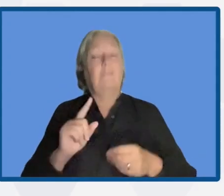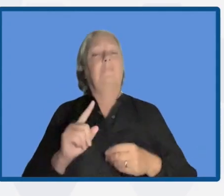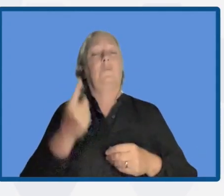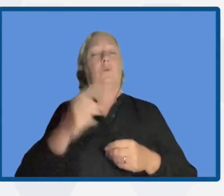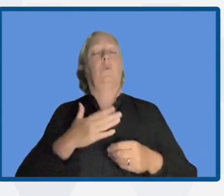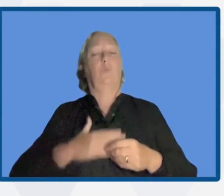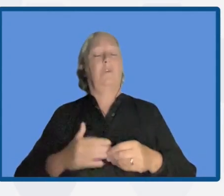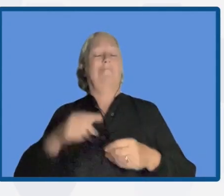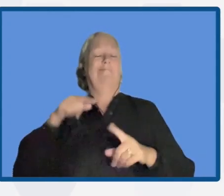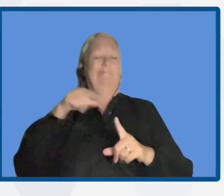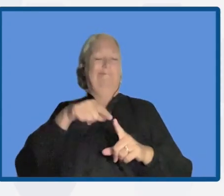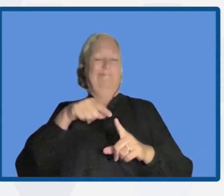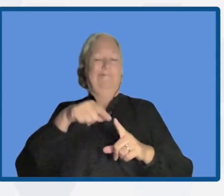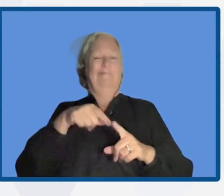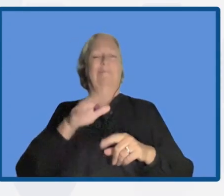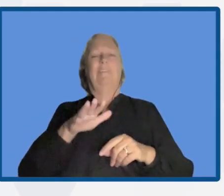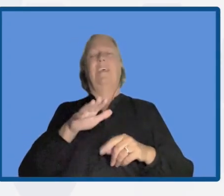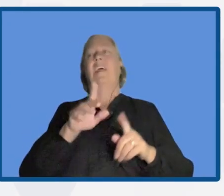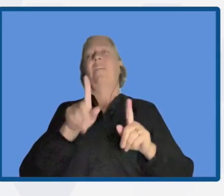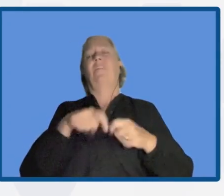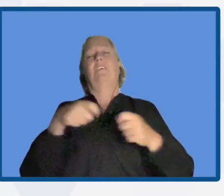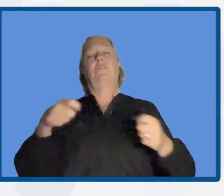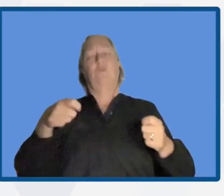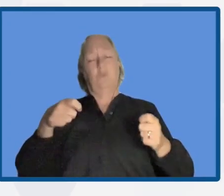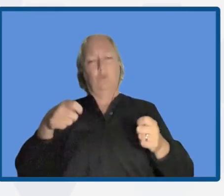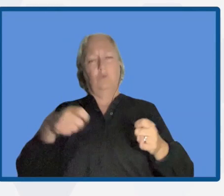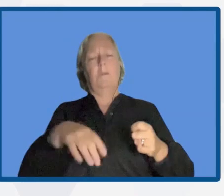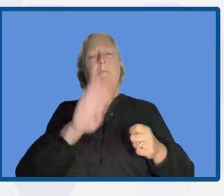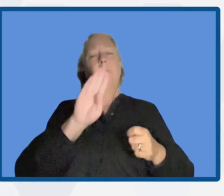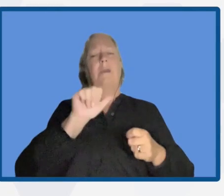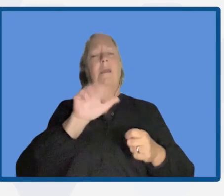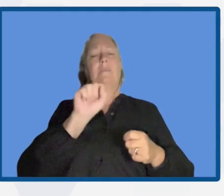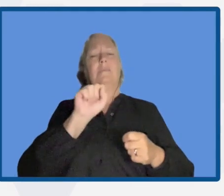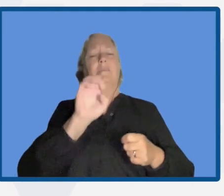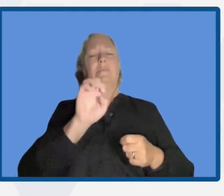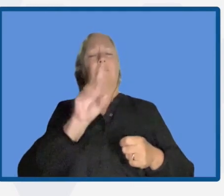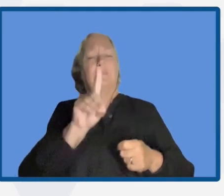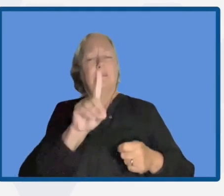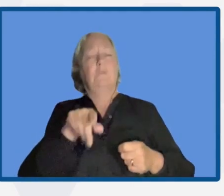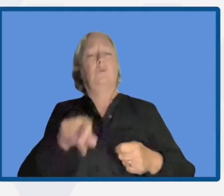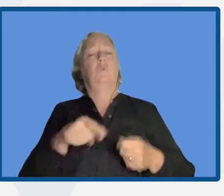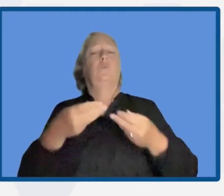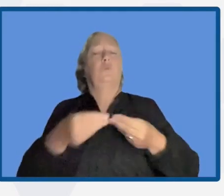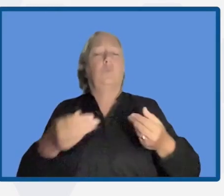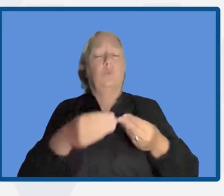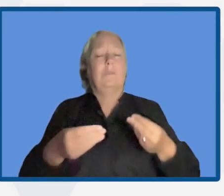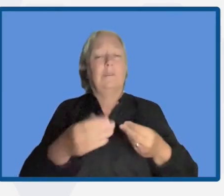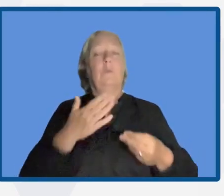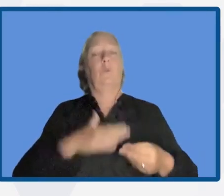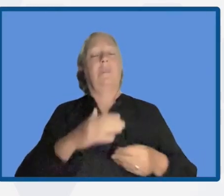of nature-based solutions and their contribution to the protection, preservation and restoration